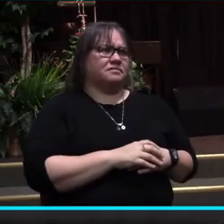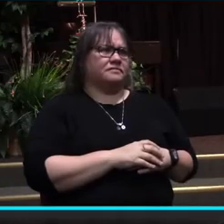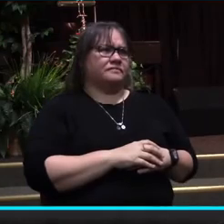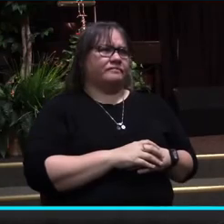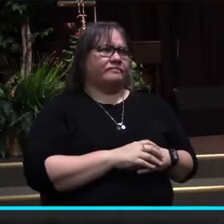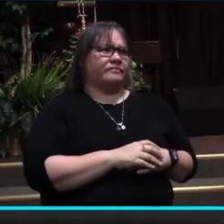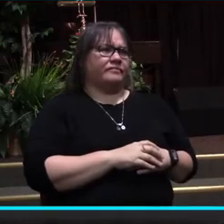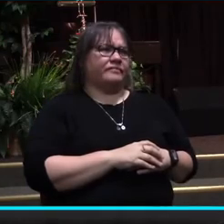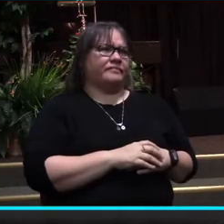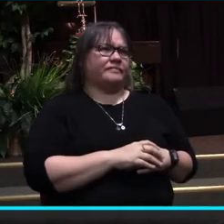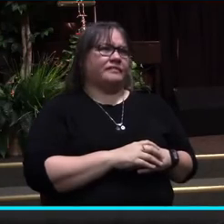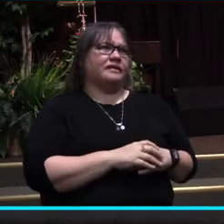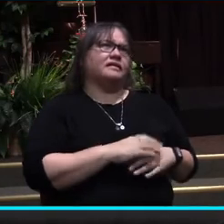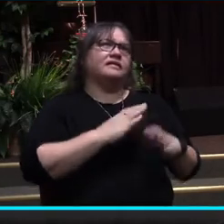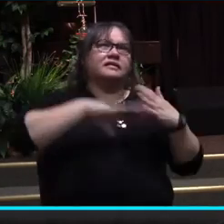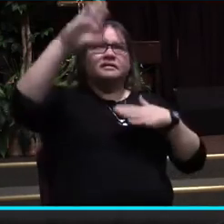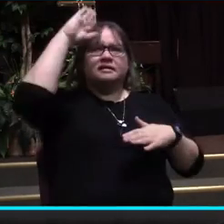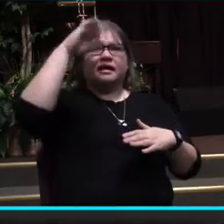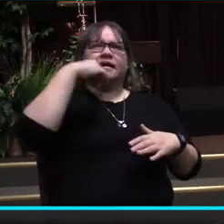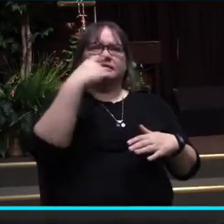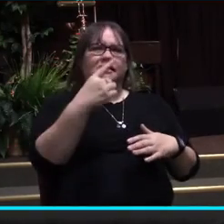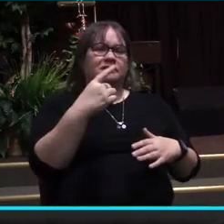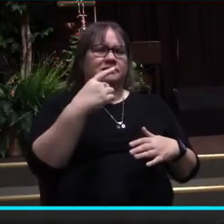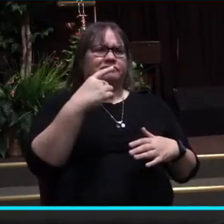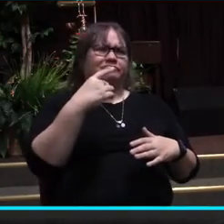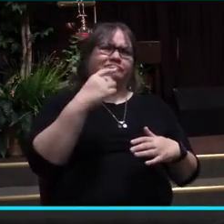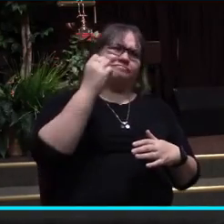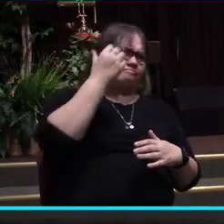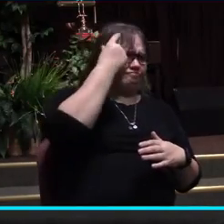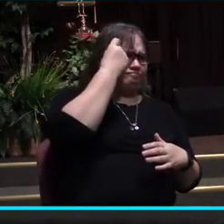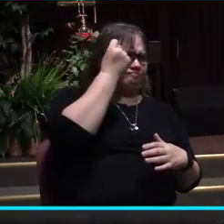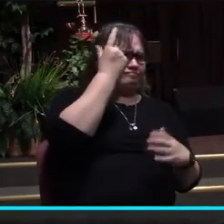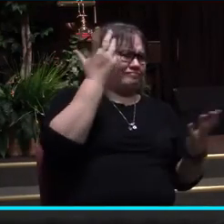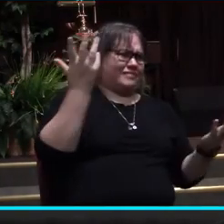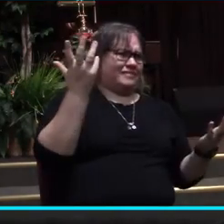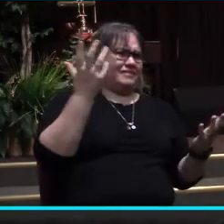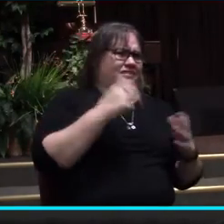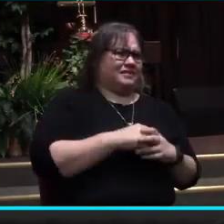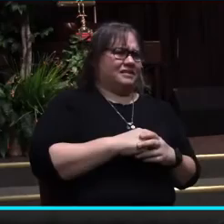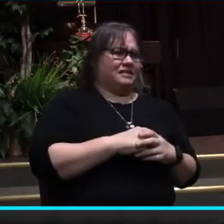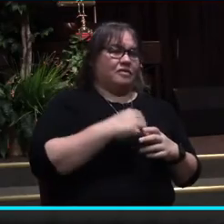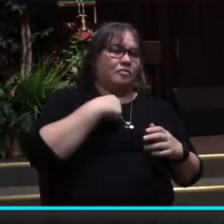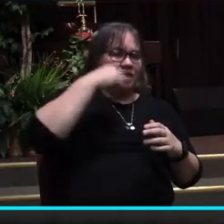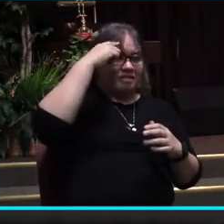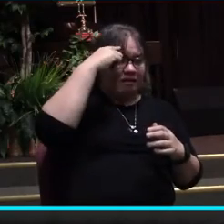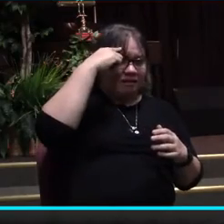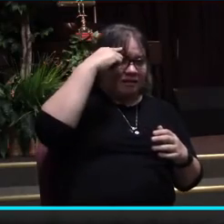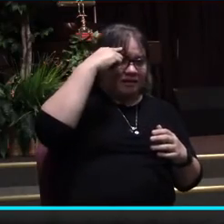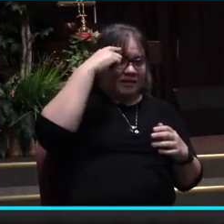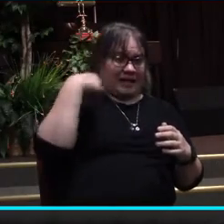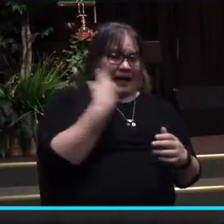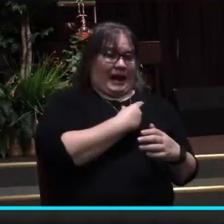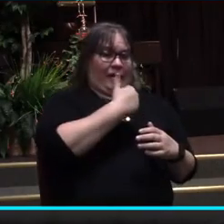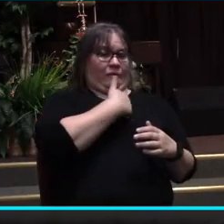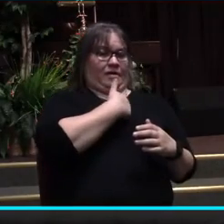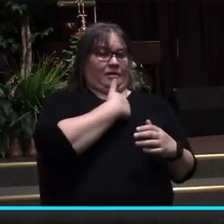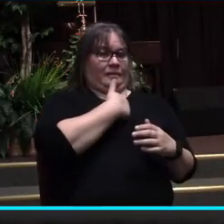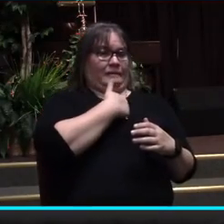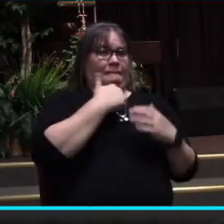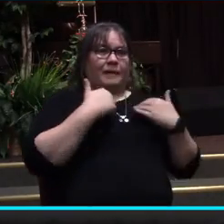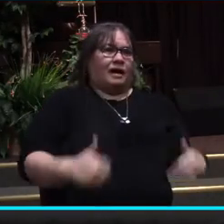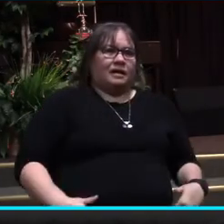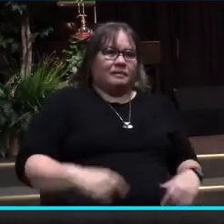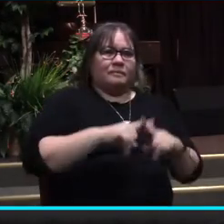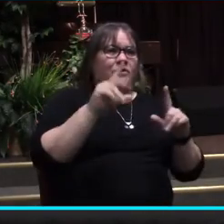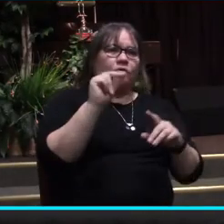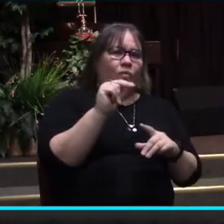God would tell us that we have misunderstood. We've thought that it was our body,